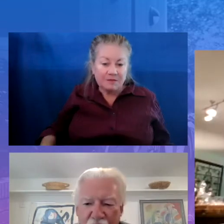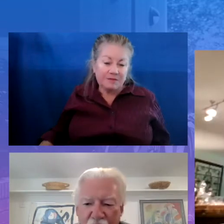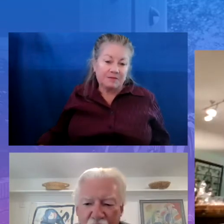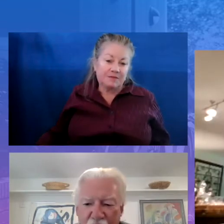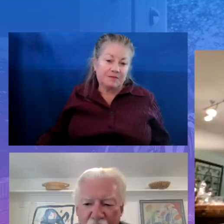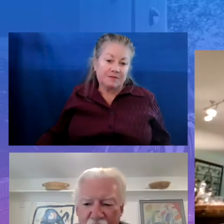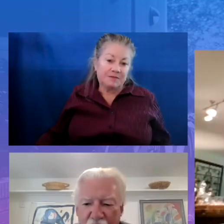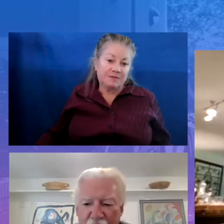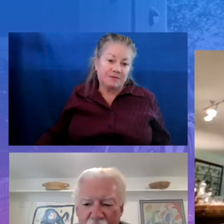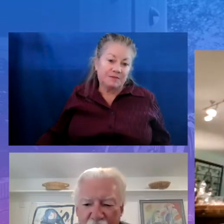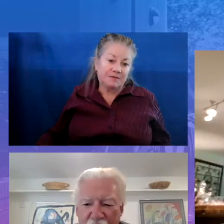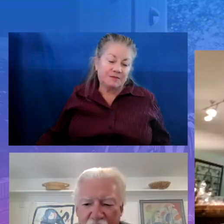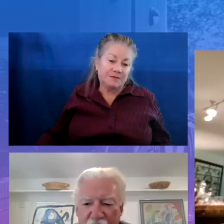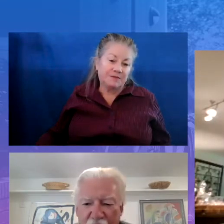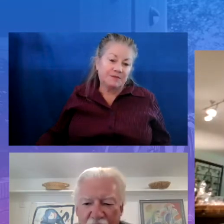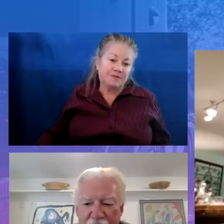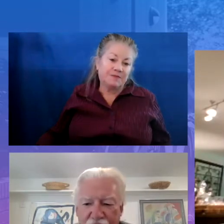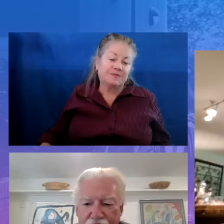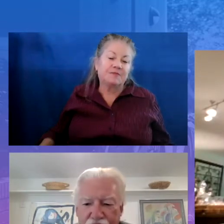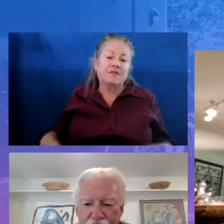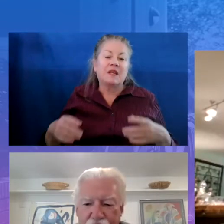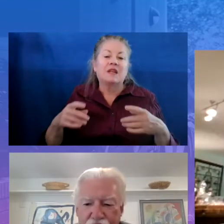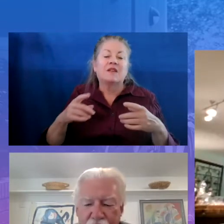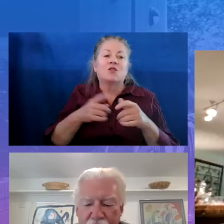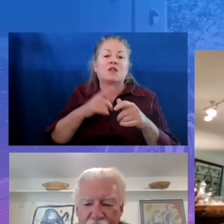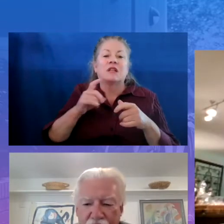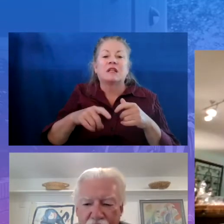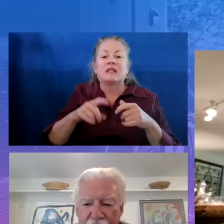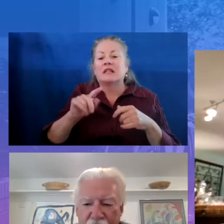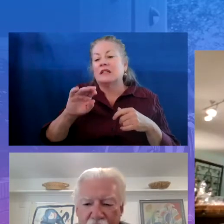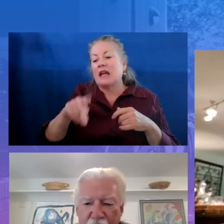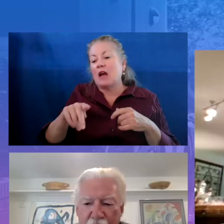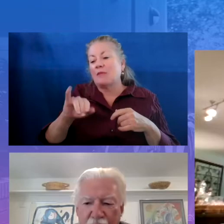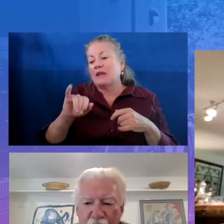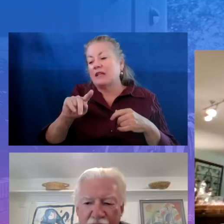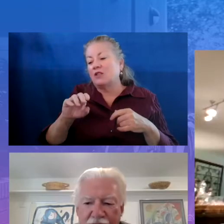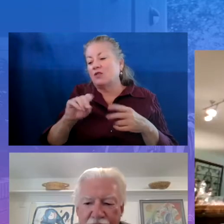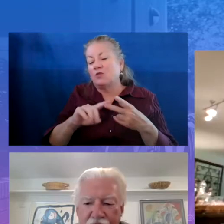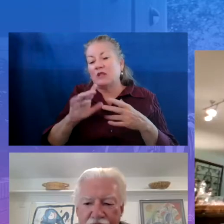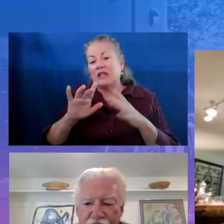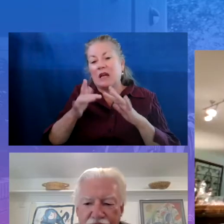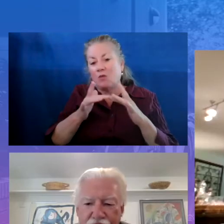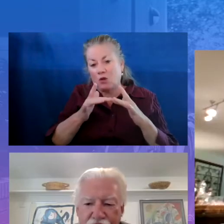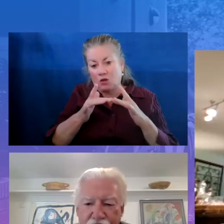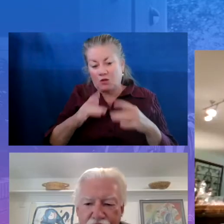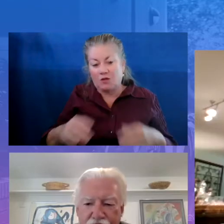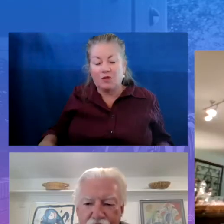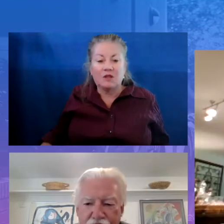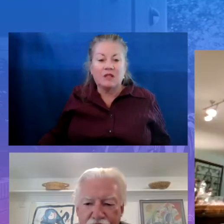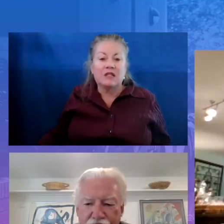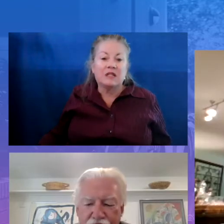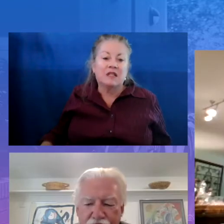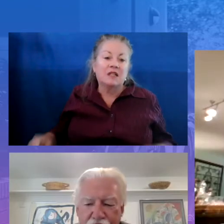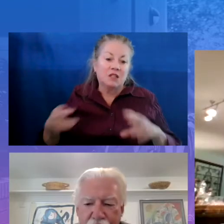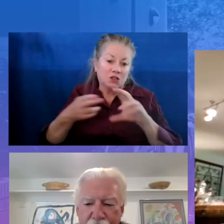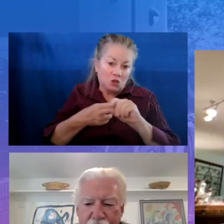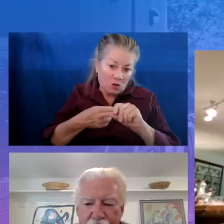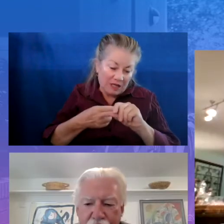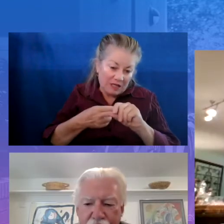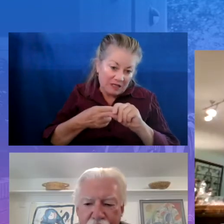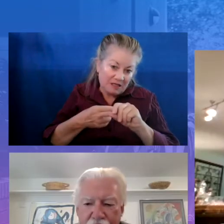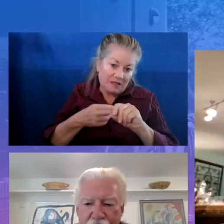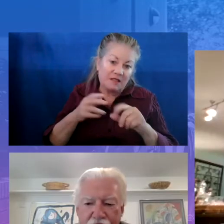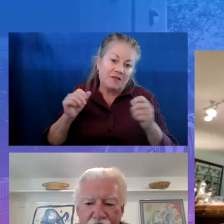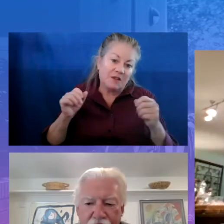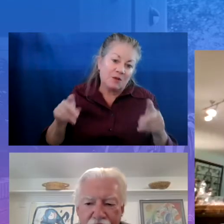let me say, they need to tap into the network, join so that they have an opportunity to access